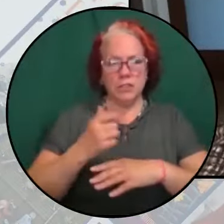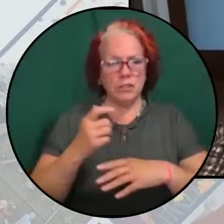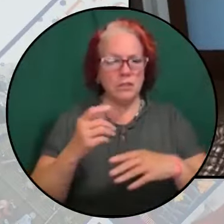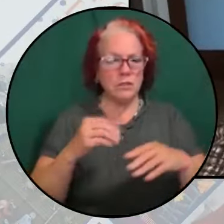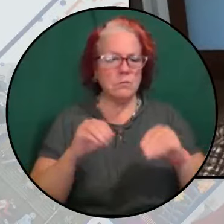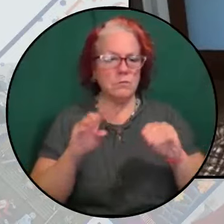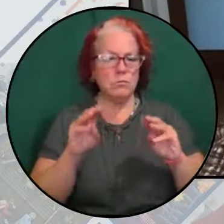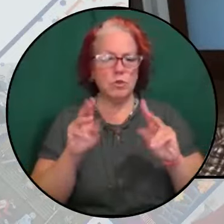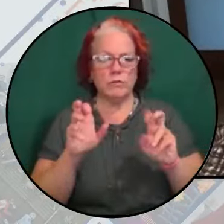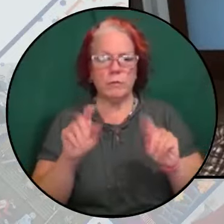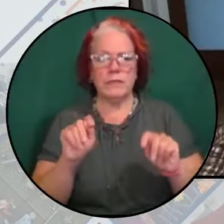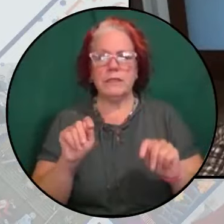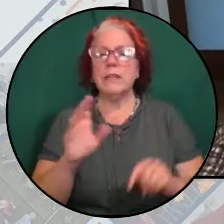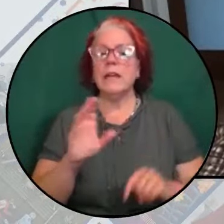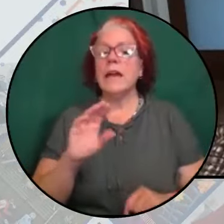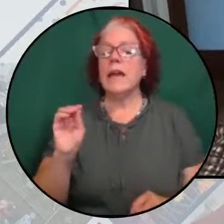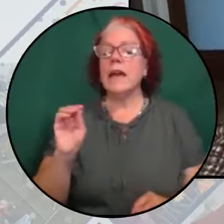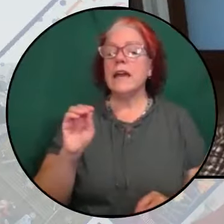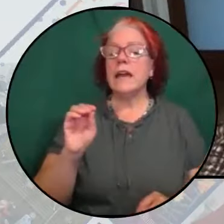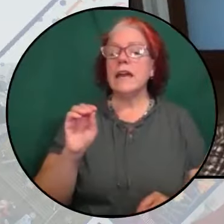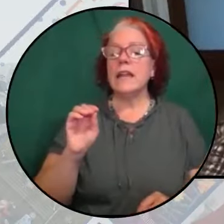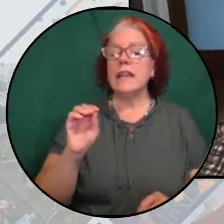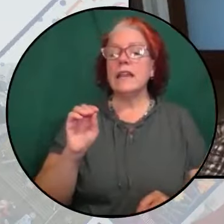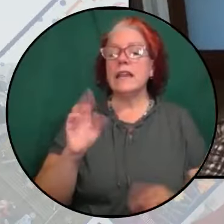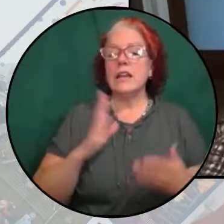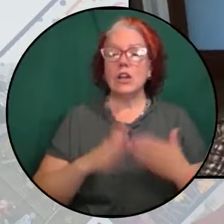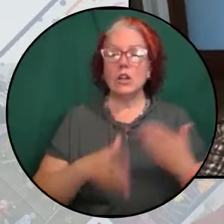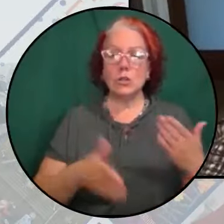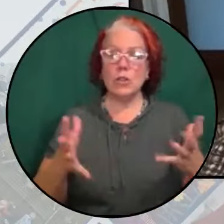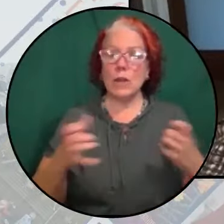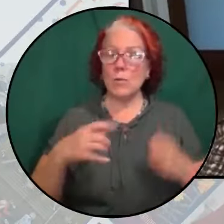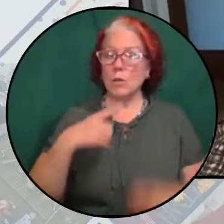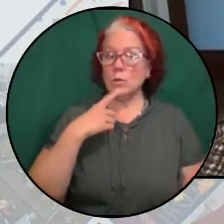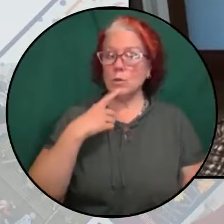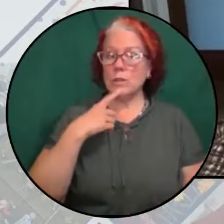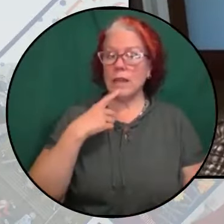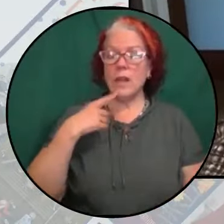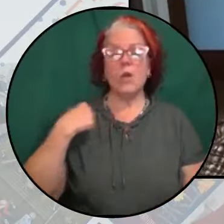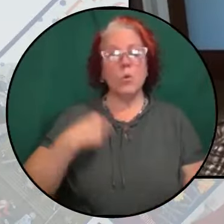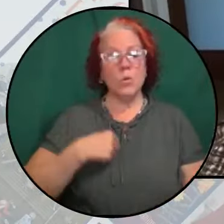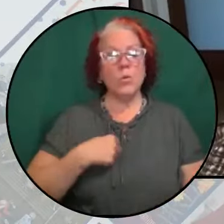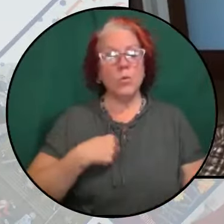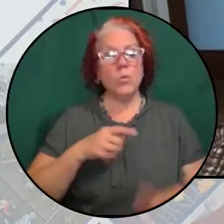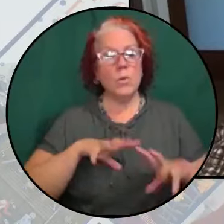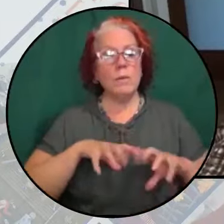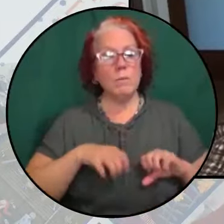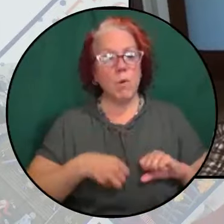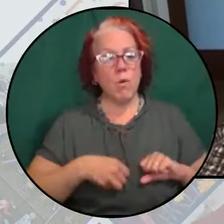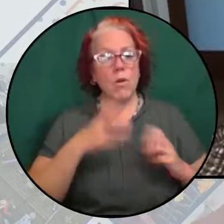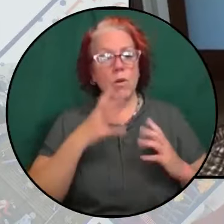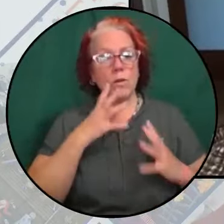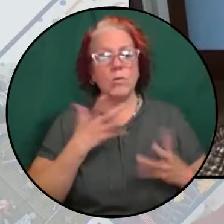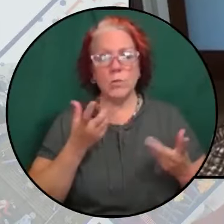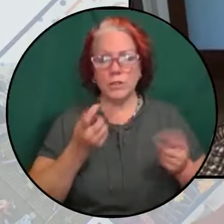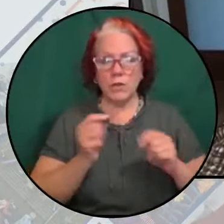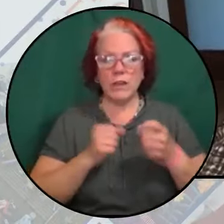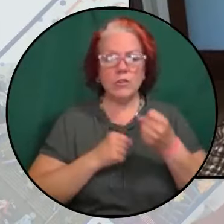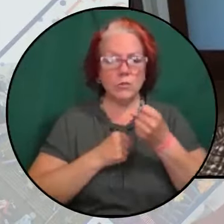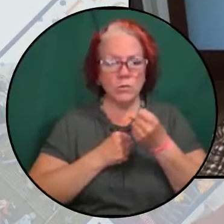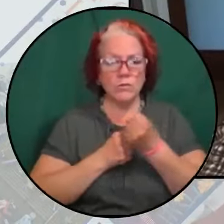And in conclusion, I want to say that we mourn, we try to forge solidarity.